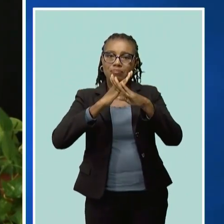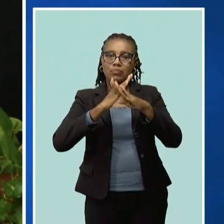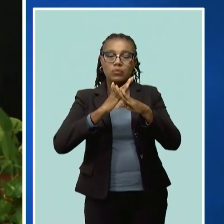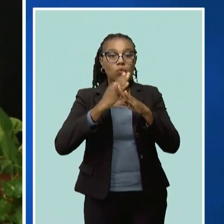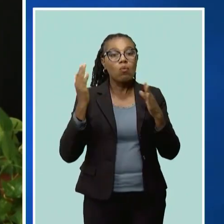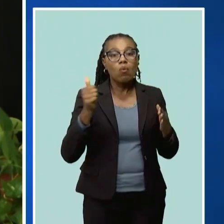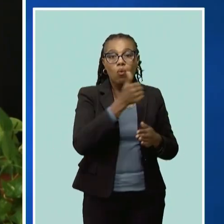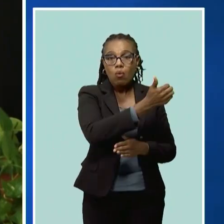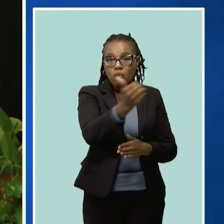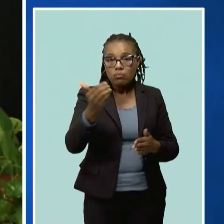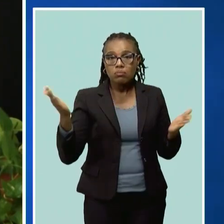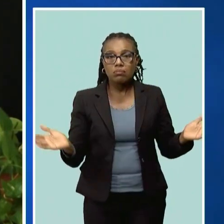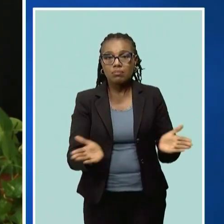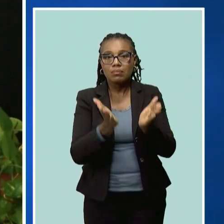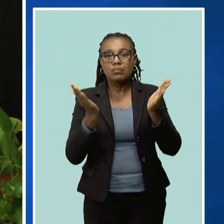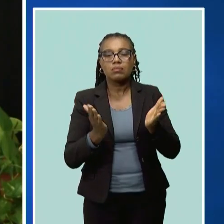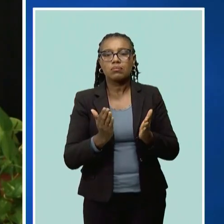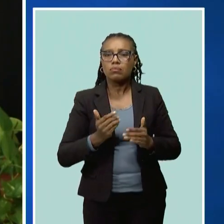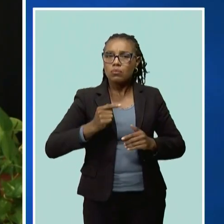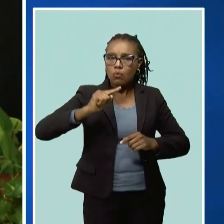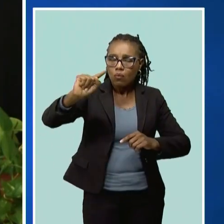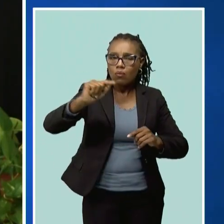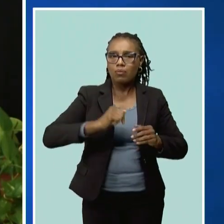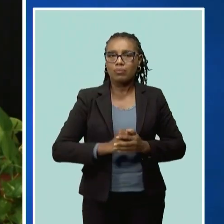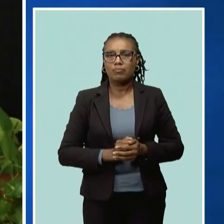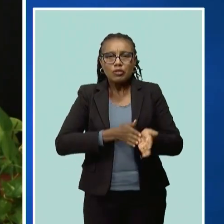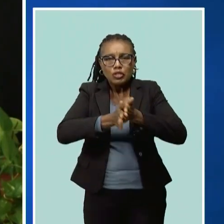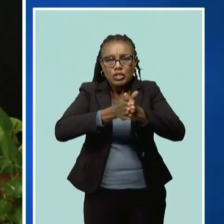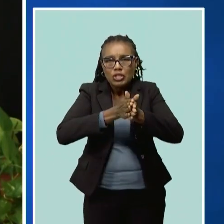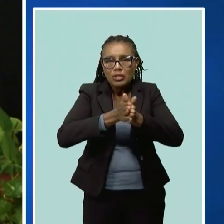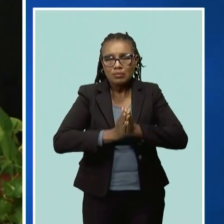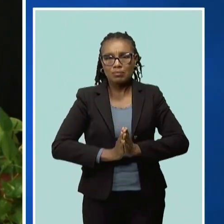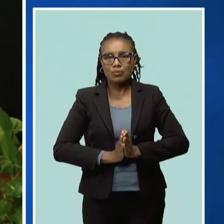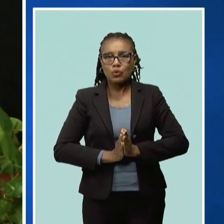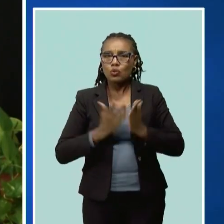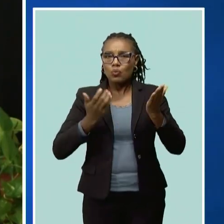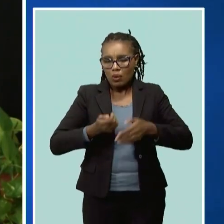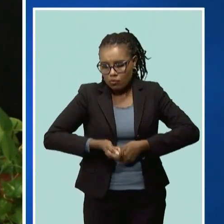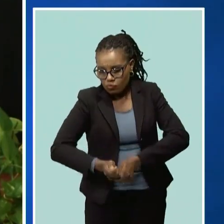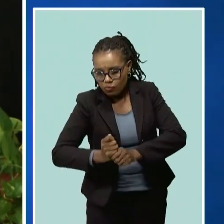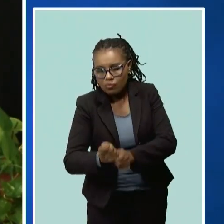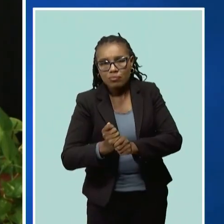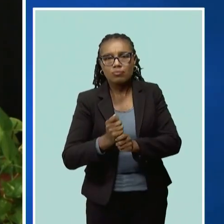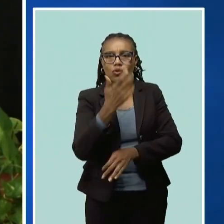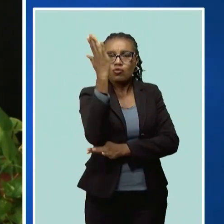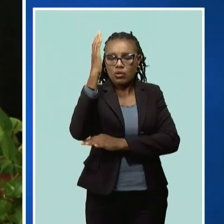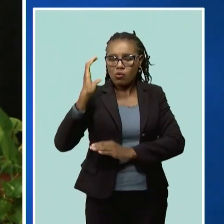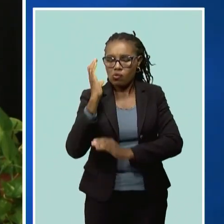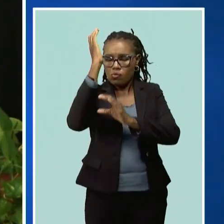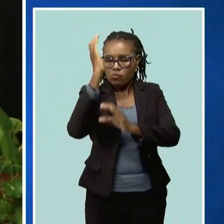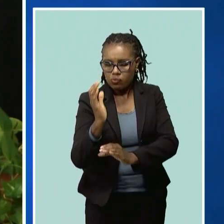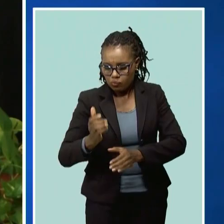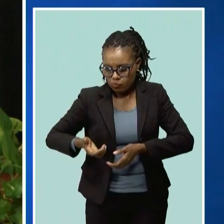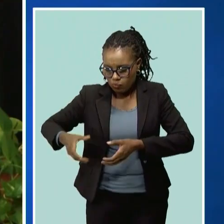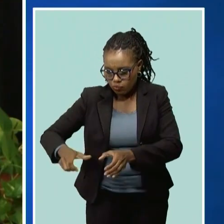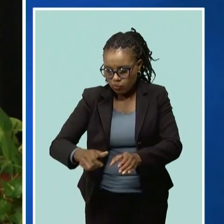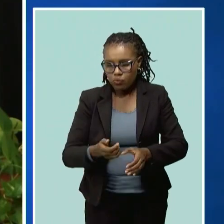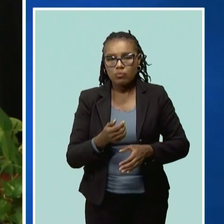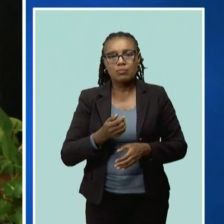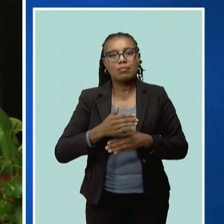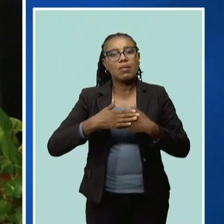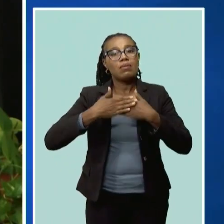go, we'll decode that stone and zeal and plant a tree. Not only plant it, but care for it,